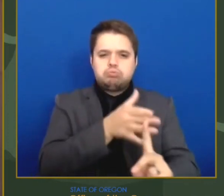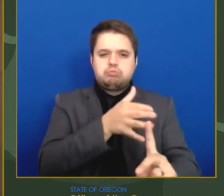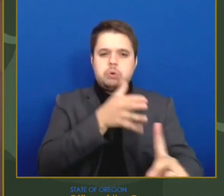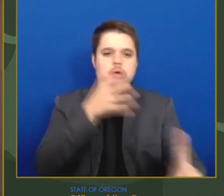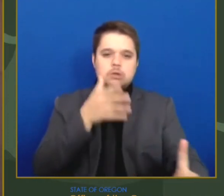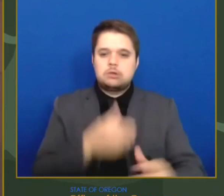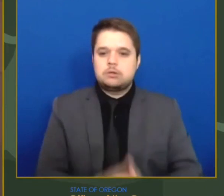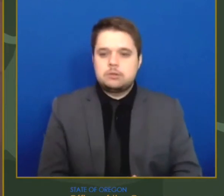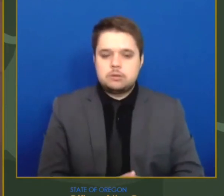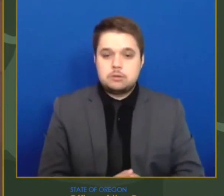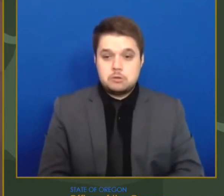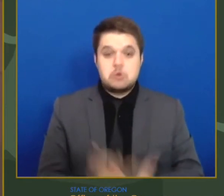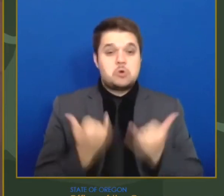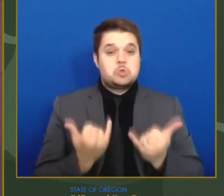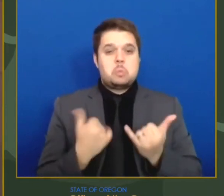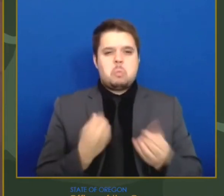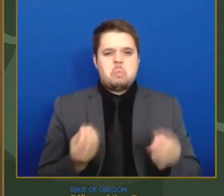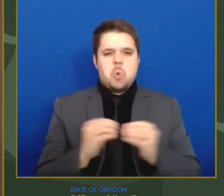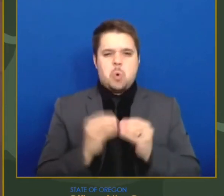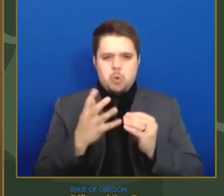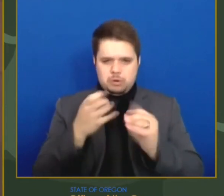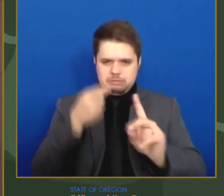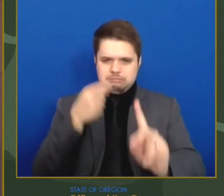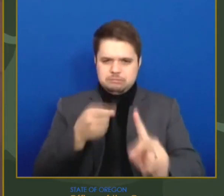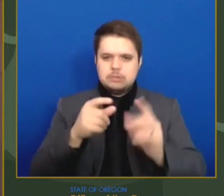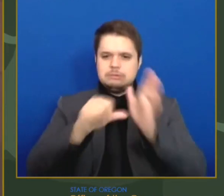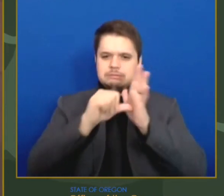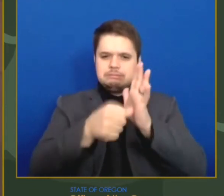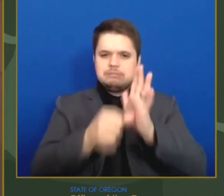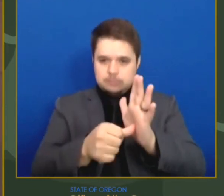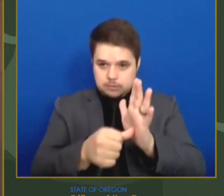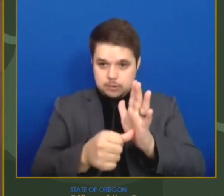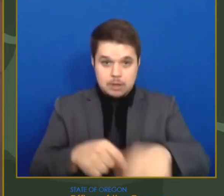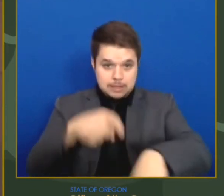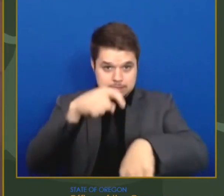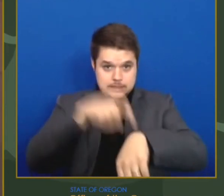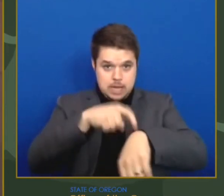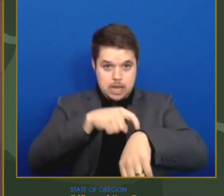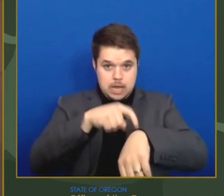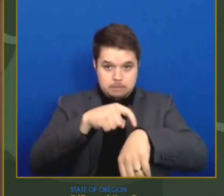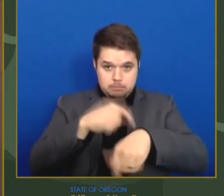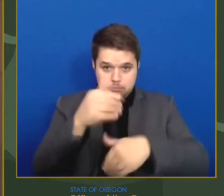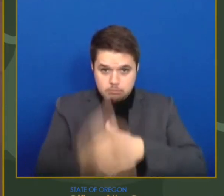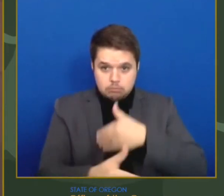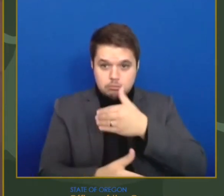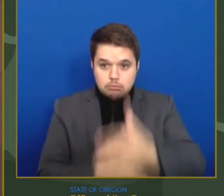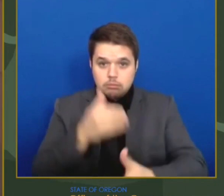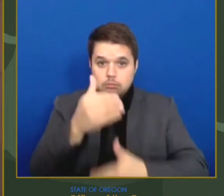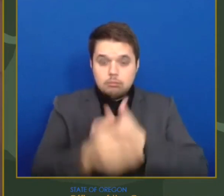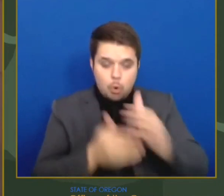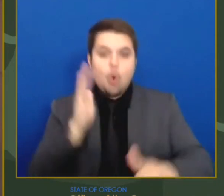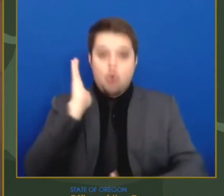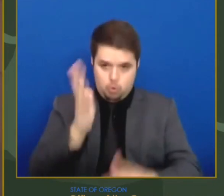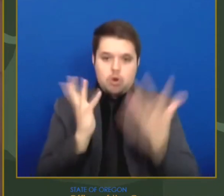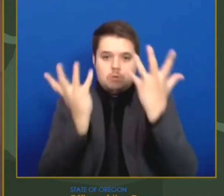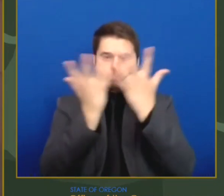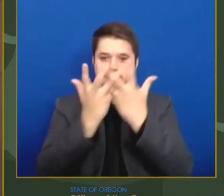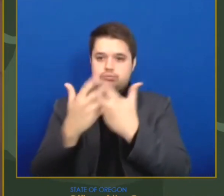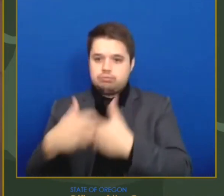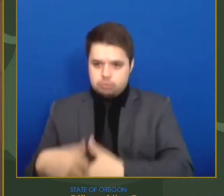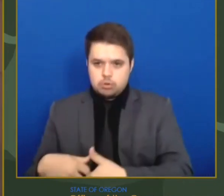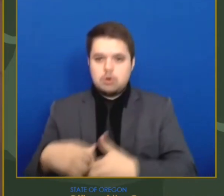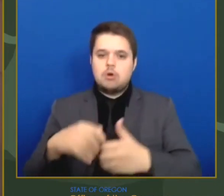timelines will accelerate with available supplies, my commitment to equity in our vaccine distribution